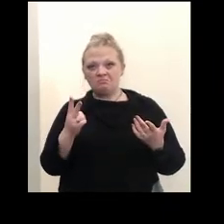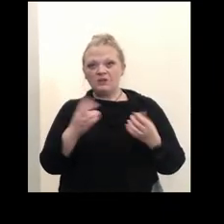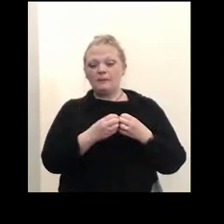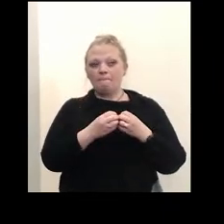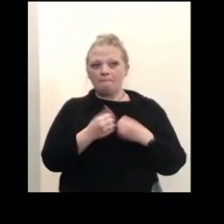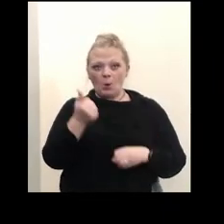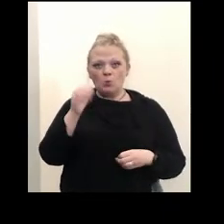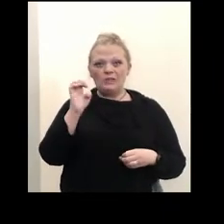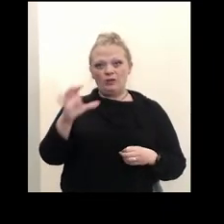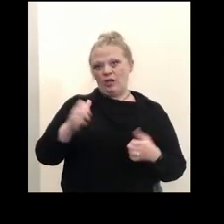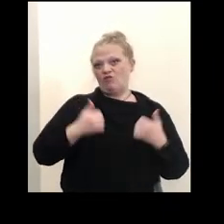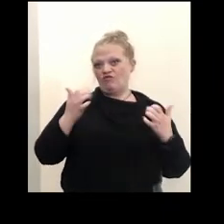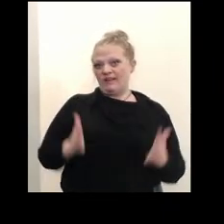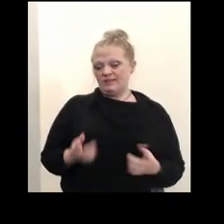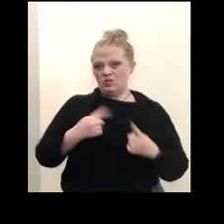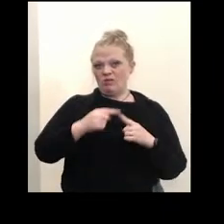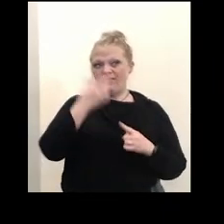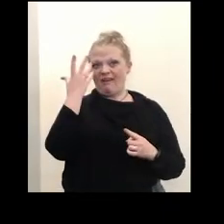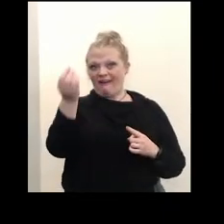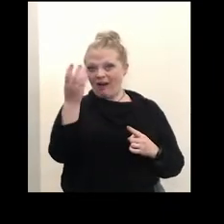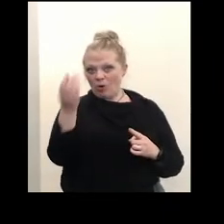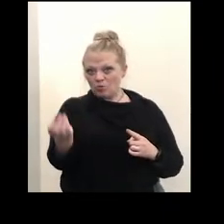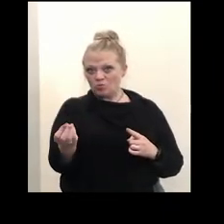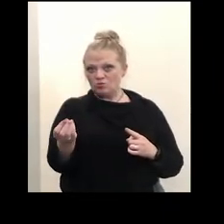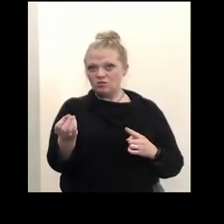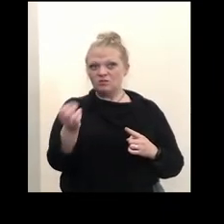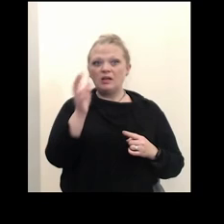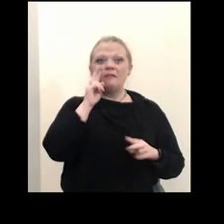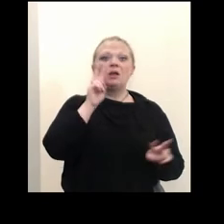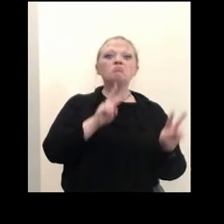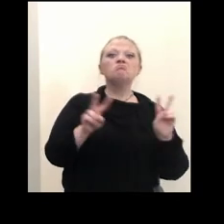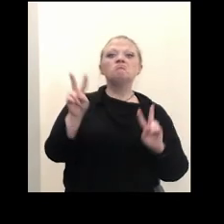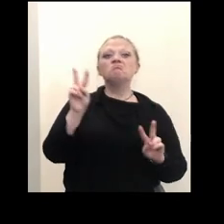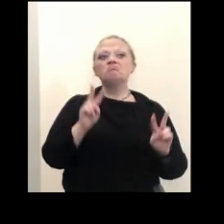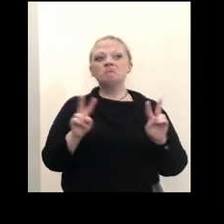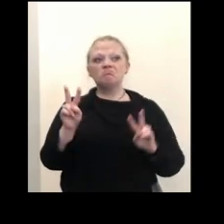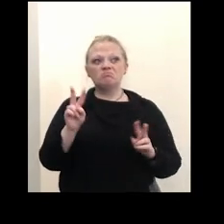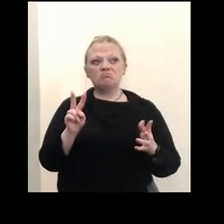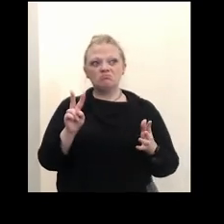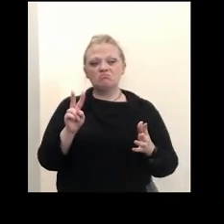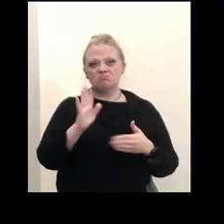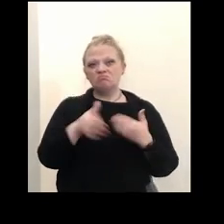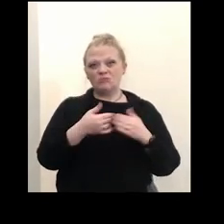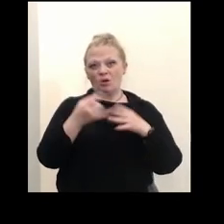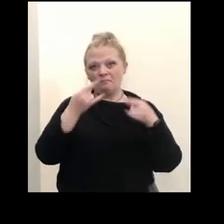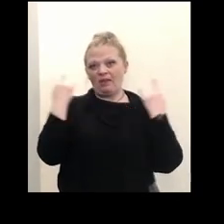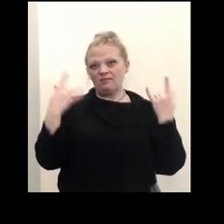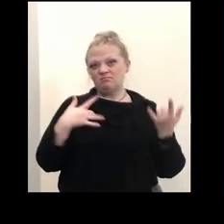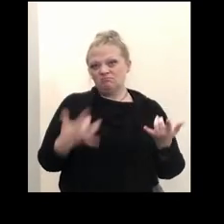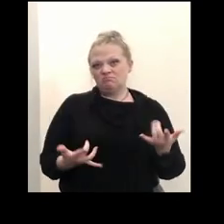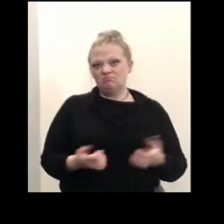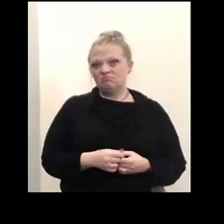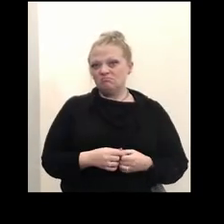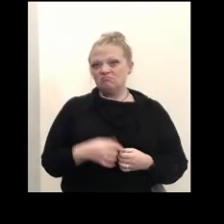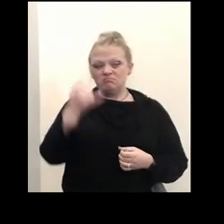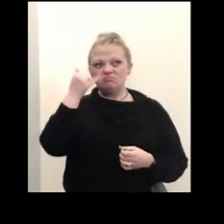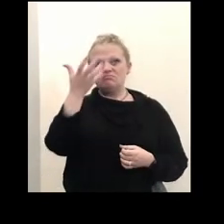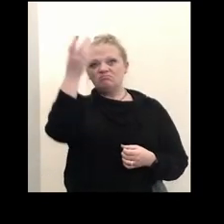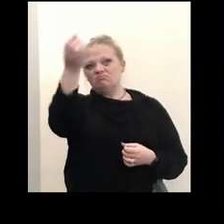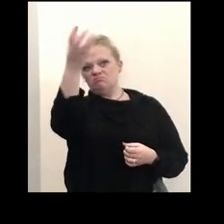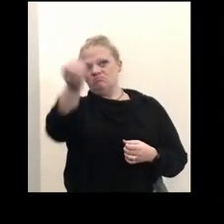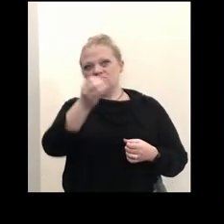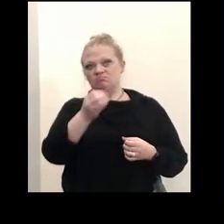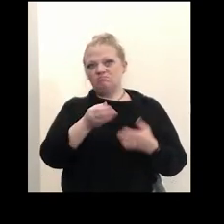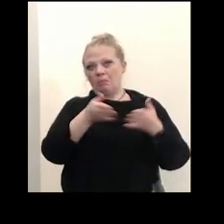when they go out and look, look at people who are masking are, you know, everybody's masking. Most people are masking when they're out in public. You know, of course,